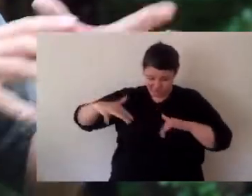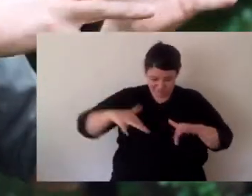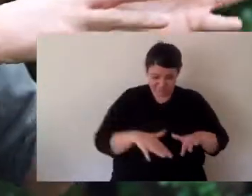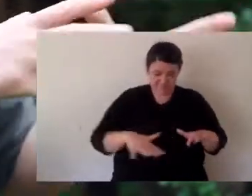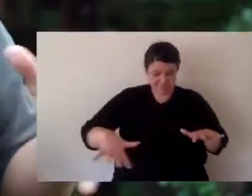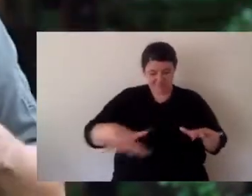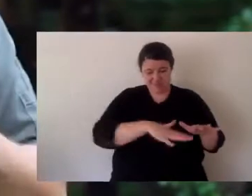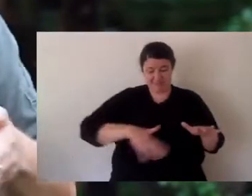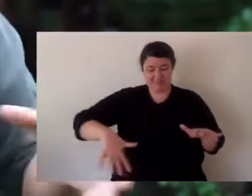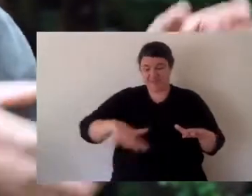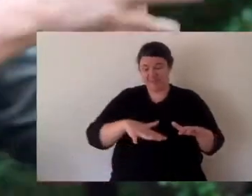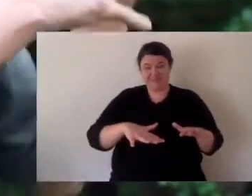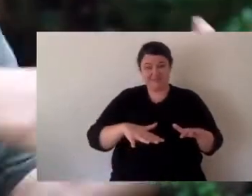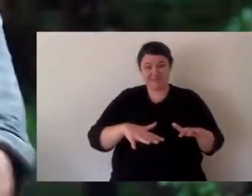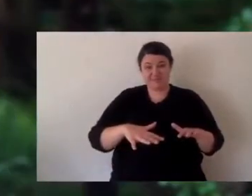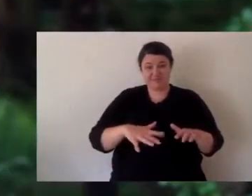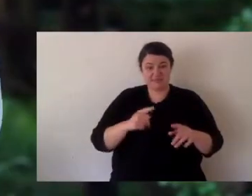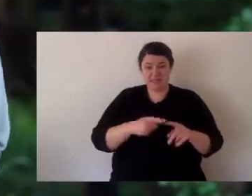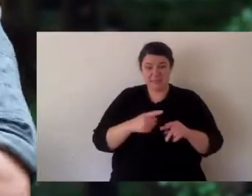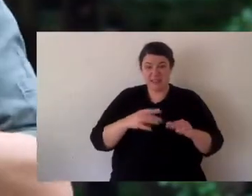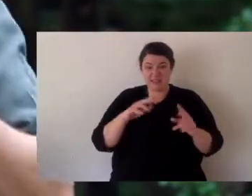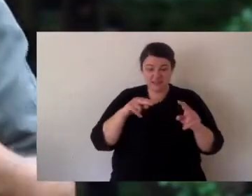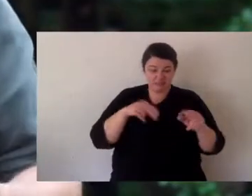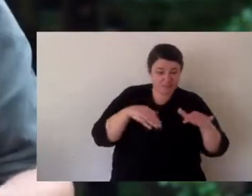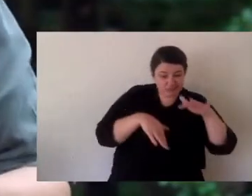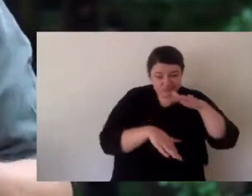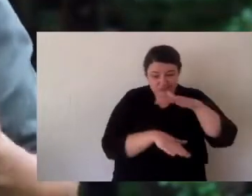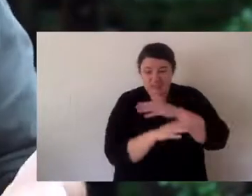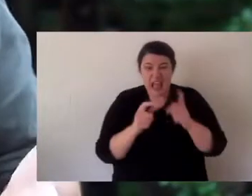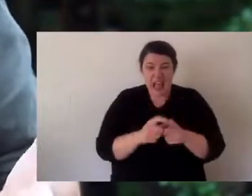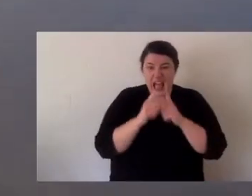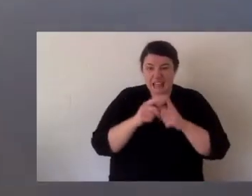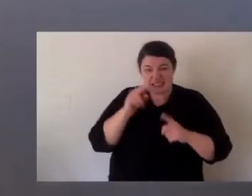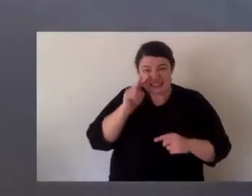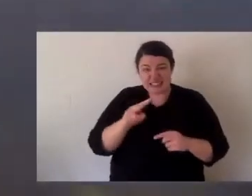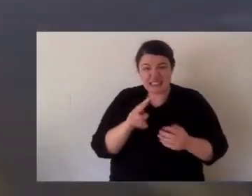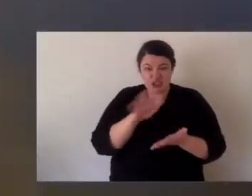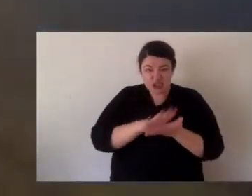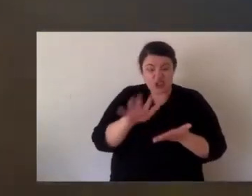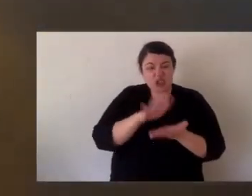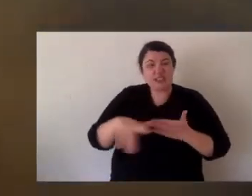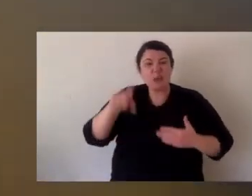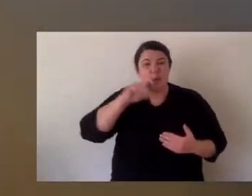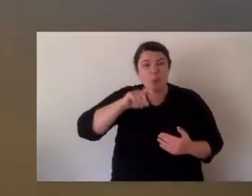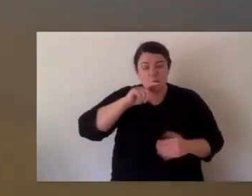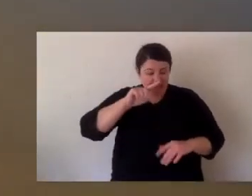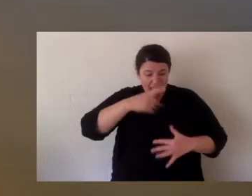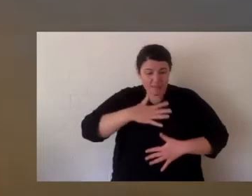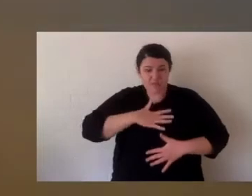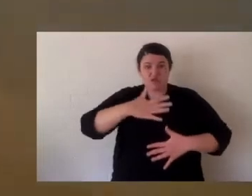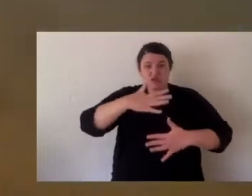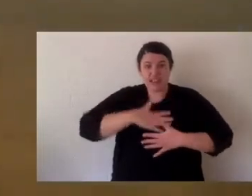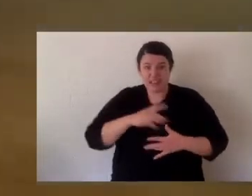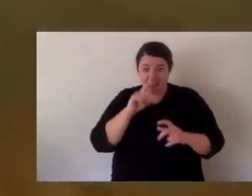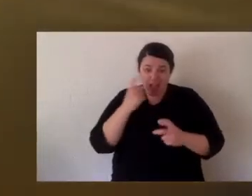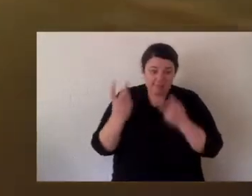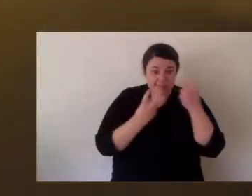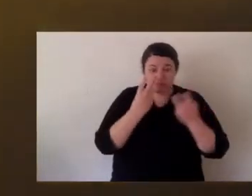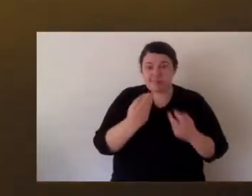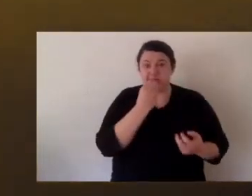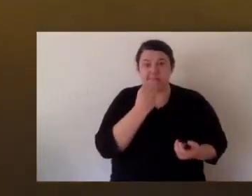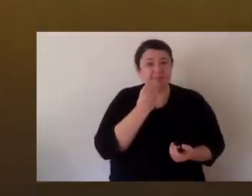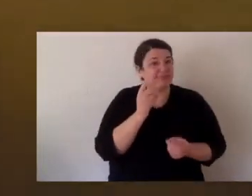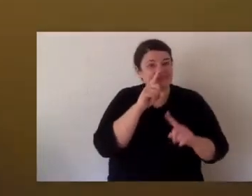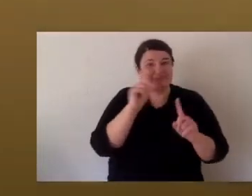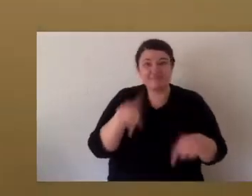it runs off a paddock and all the dirt comes with it and that dirt is called silt and that silt clogs up the waterways. The